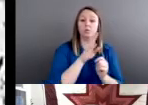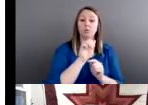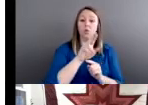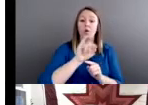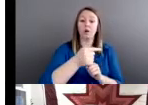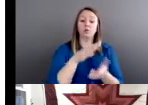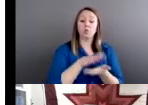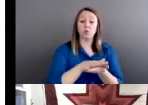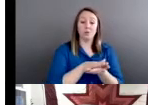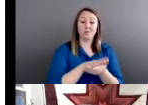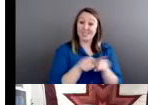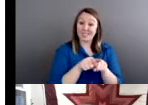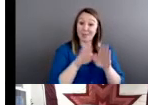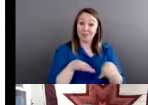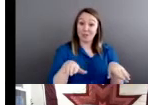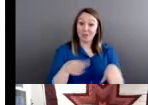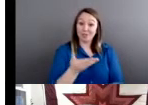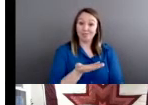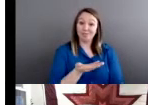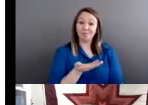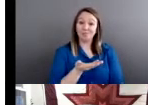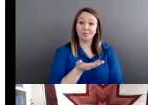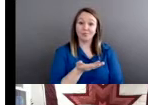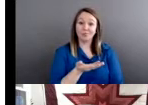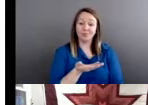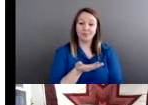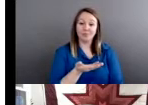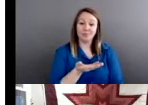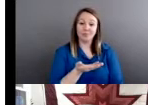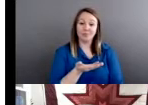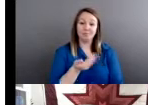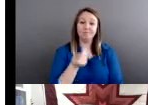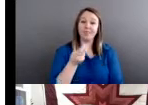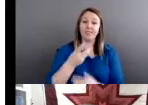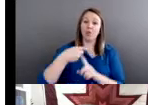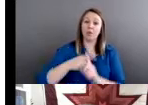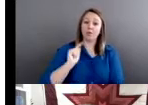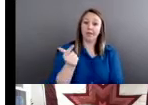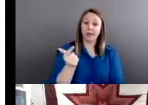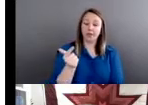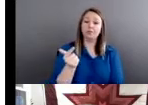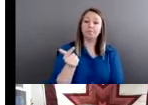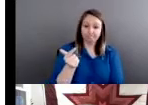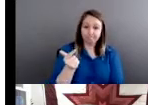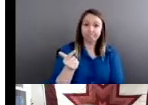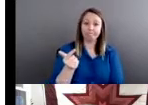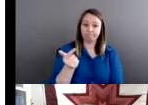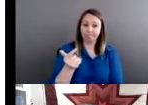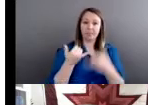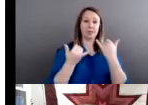children just a few months later. So we know a lot now about what's going on in this picture,